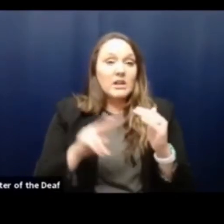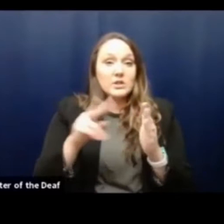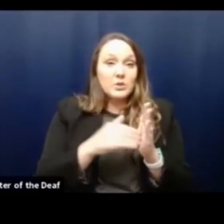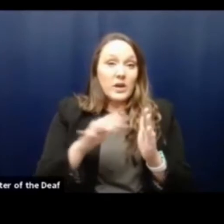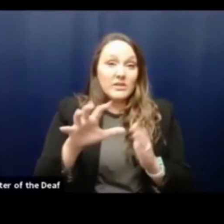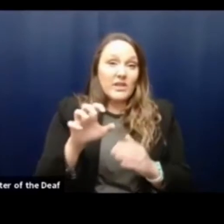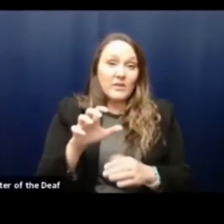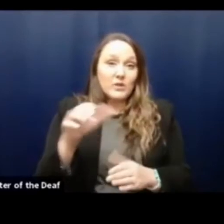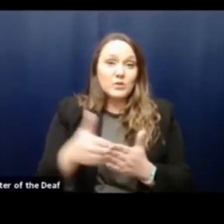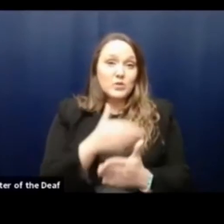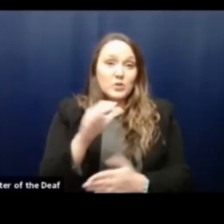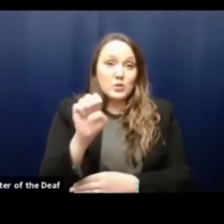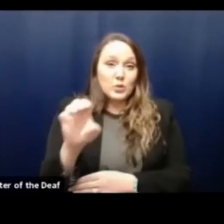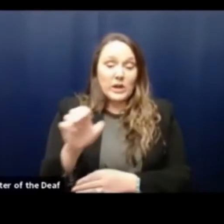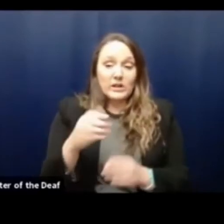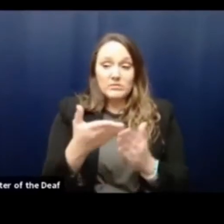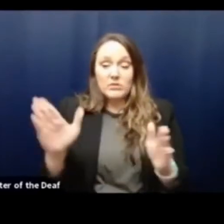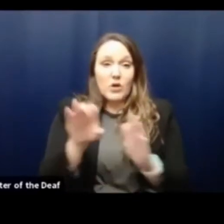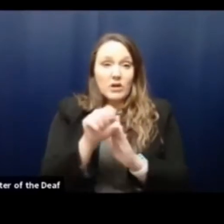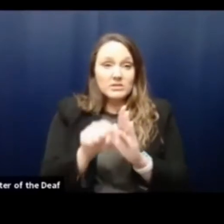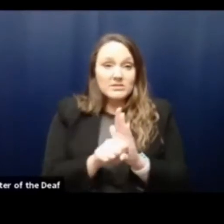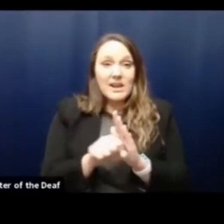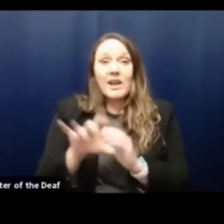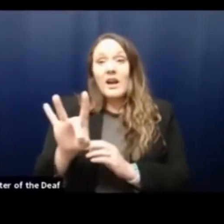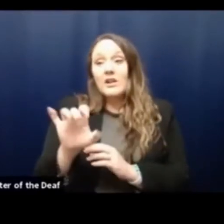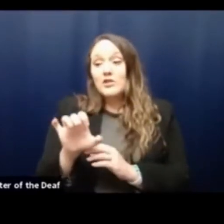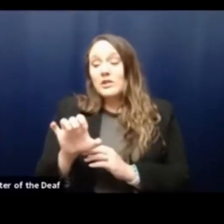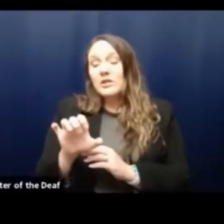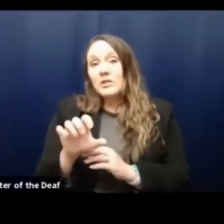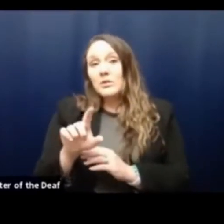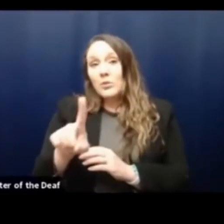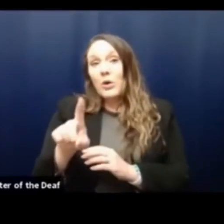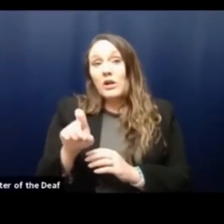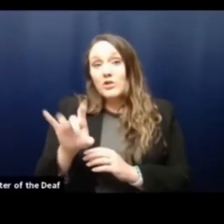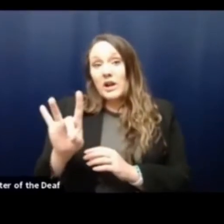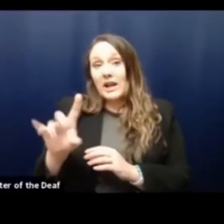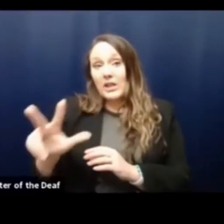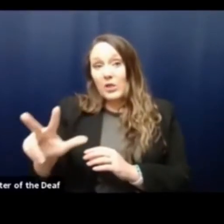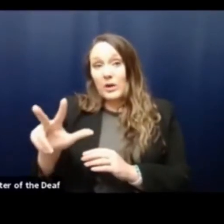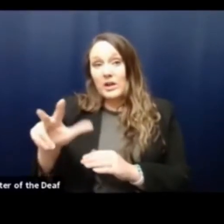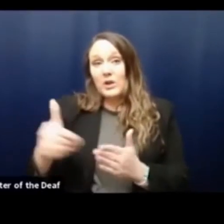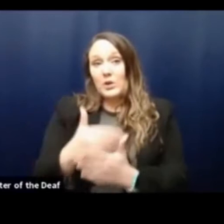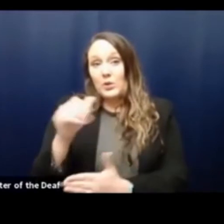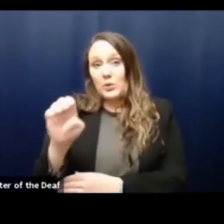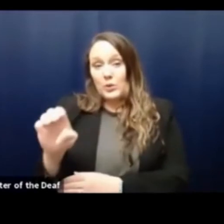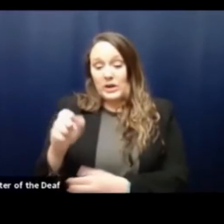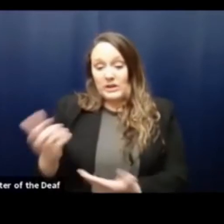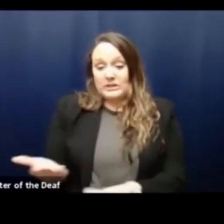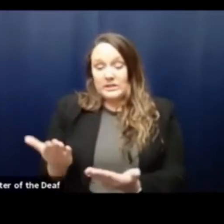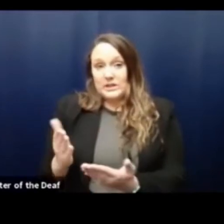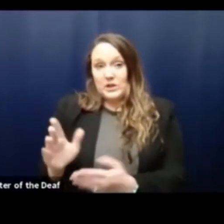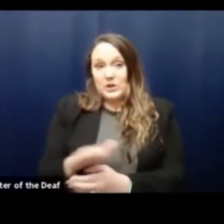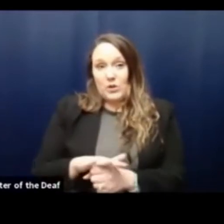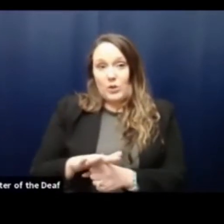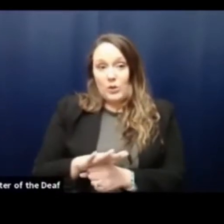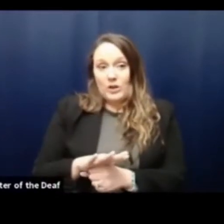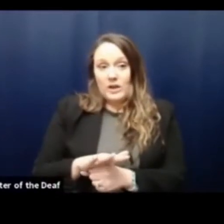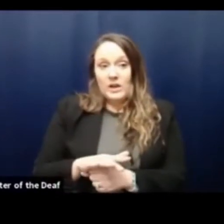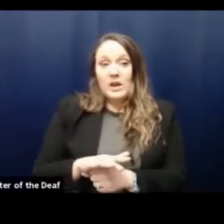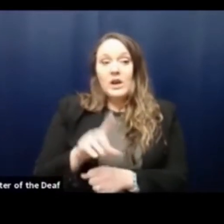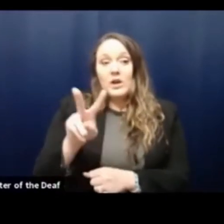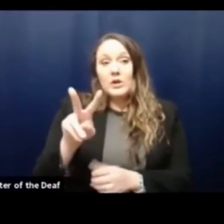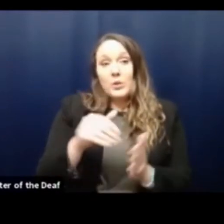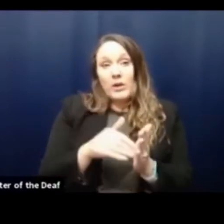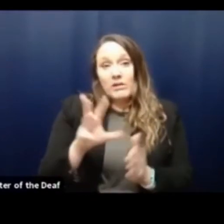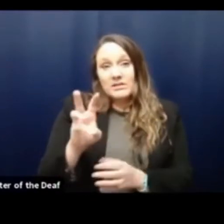statewide and 183 new cases locally. The result of that was 2600 hospitalizations